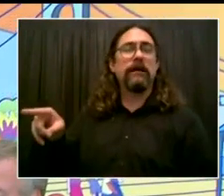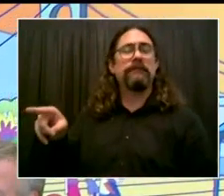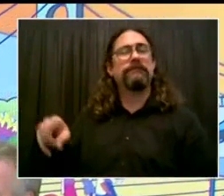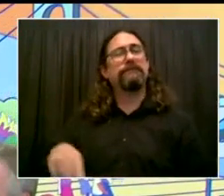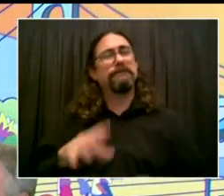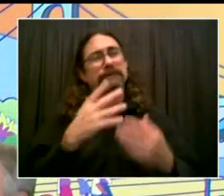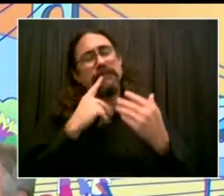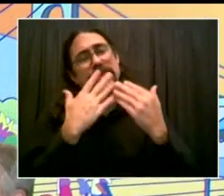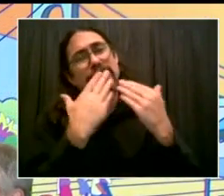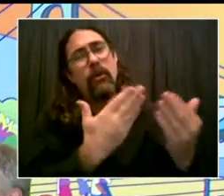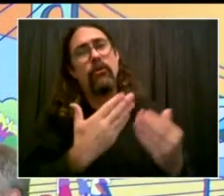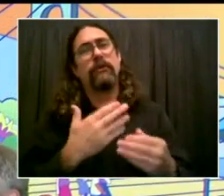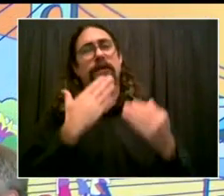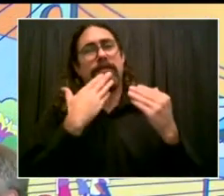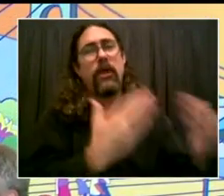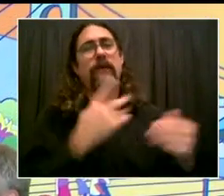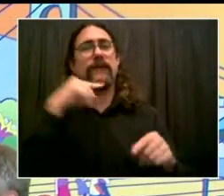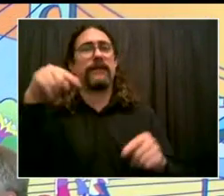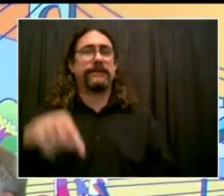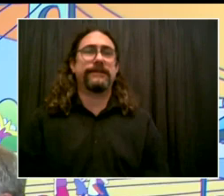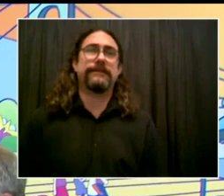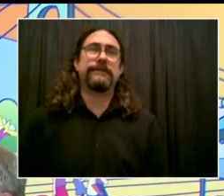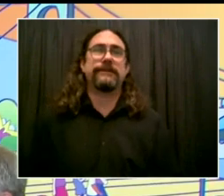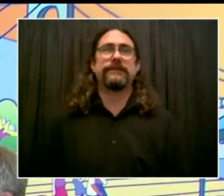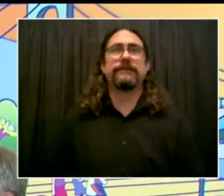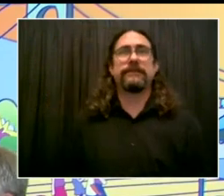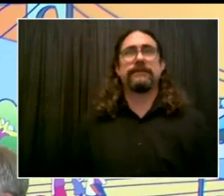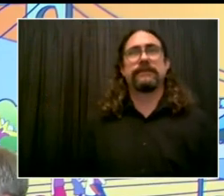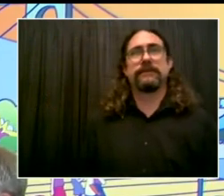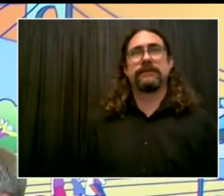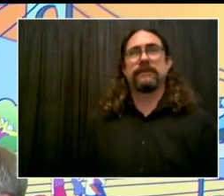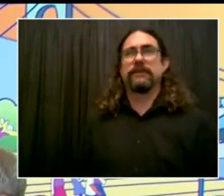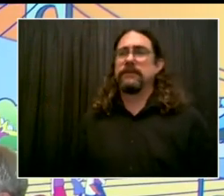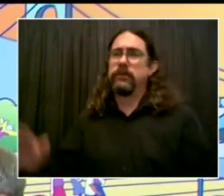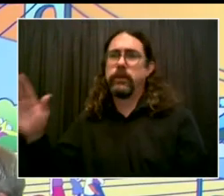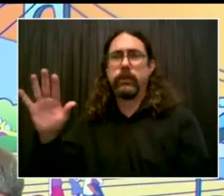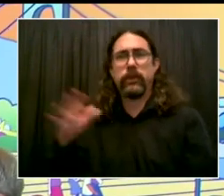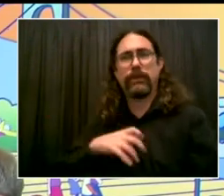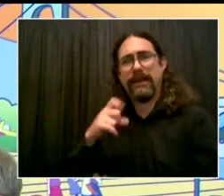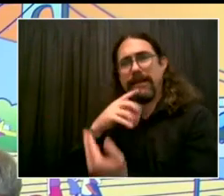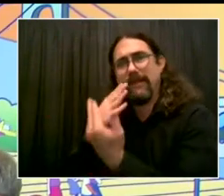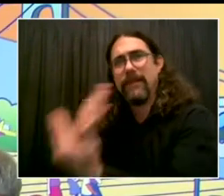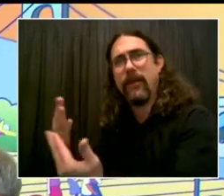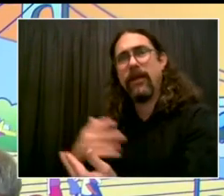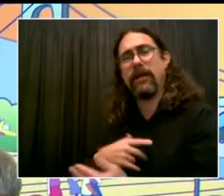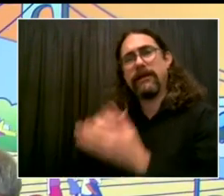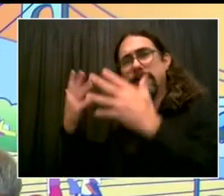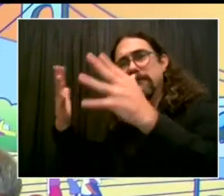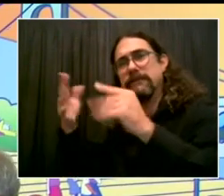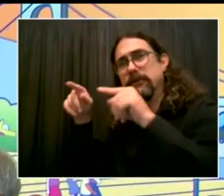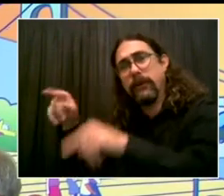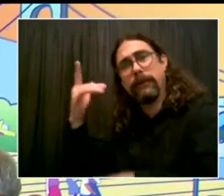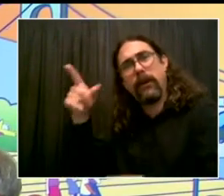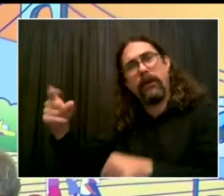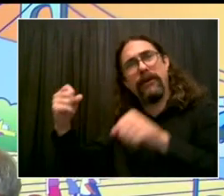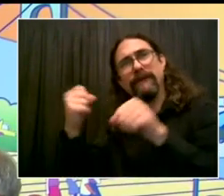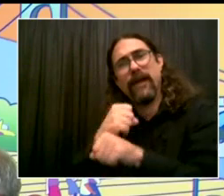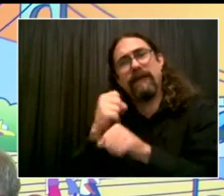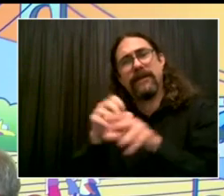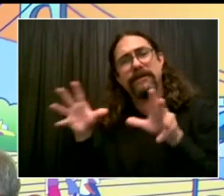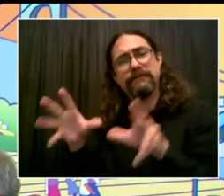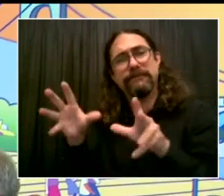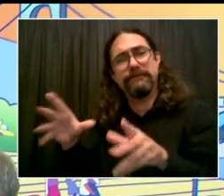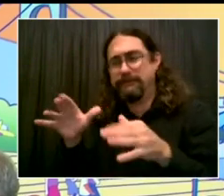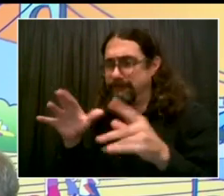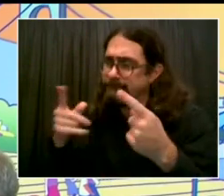and you understood that when someone's done great things, we have to remember them. For all of us, we have to remember them, and for your family as